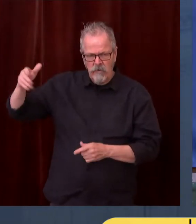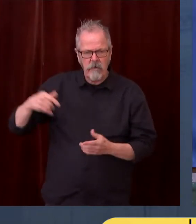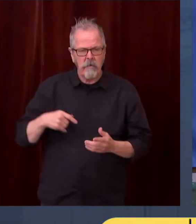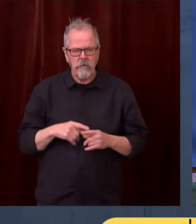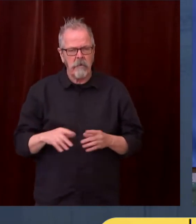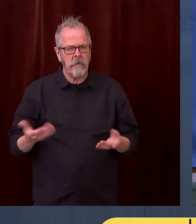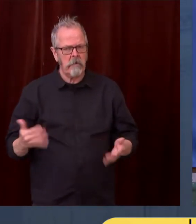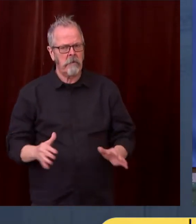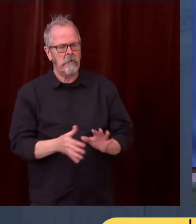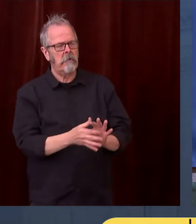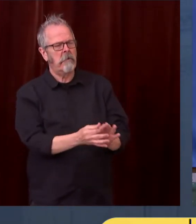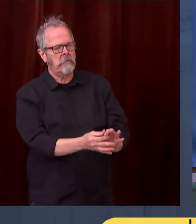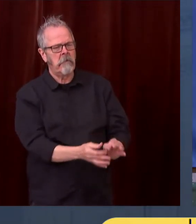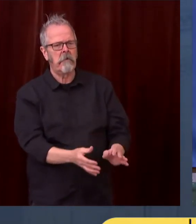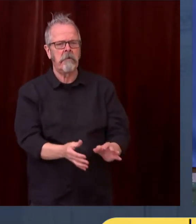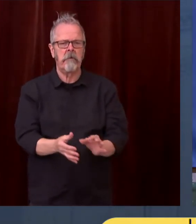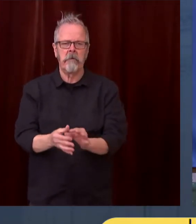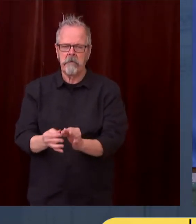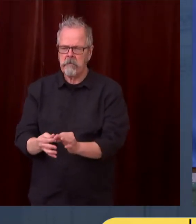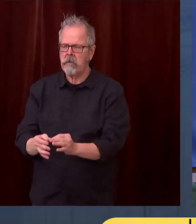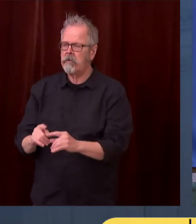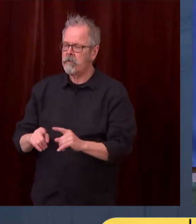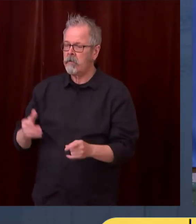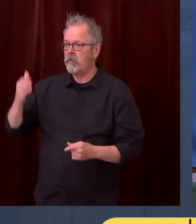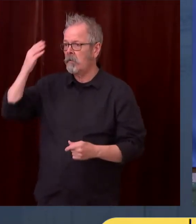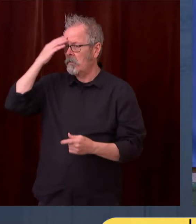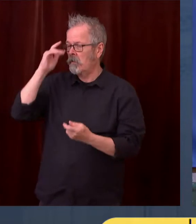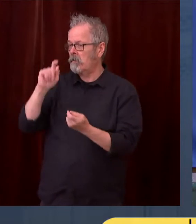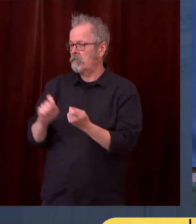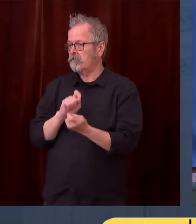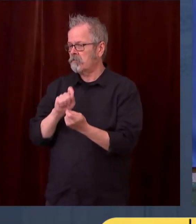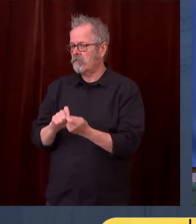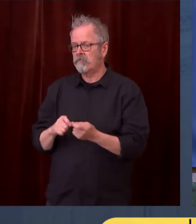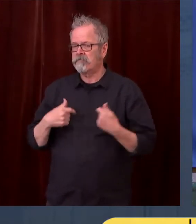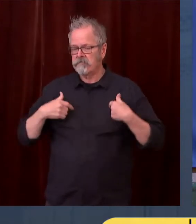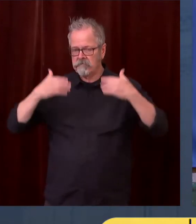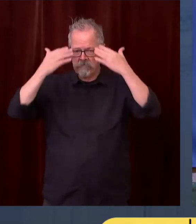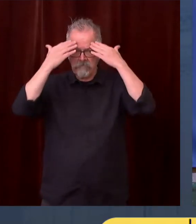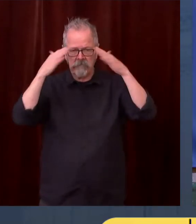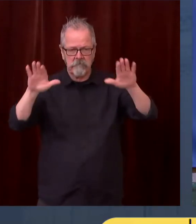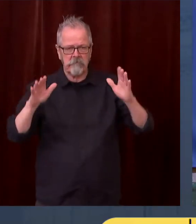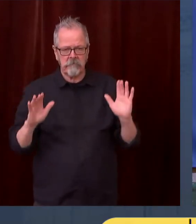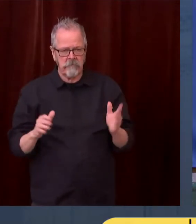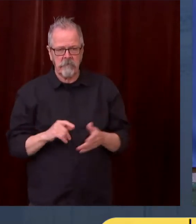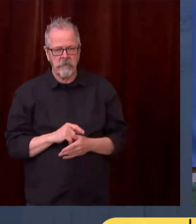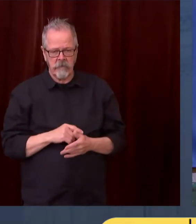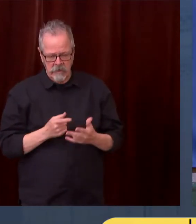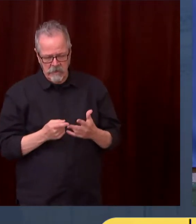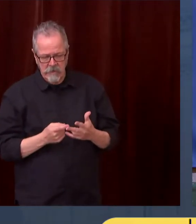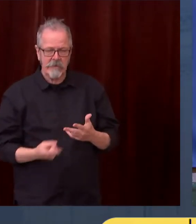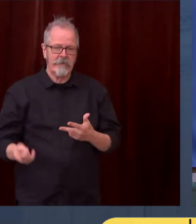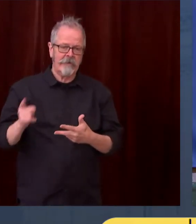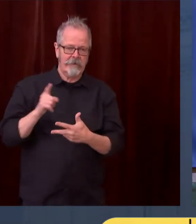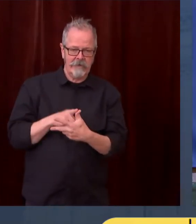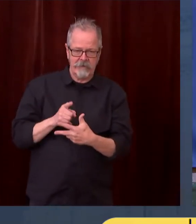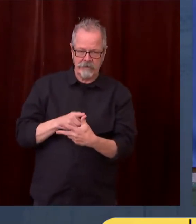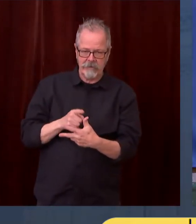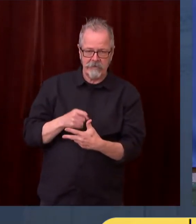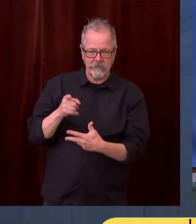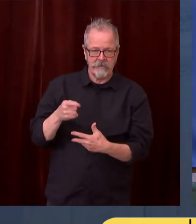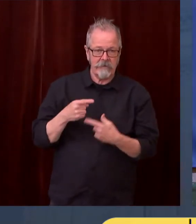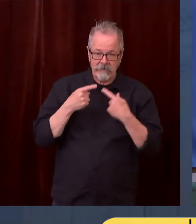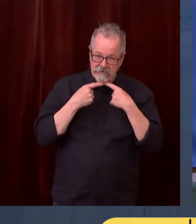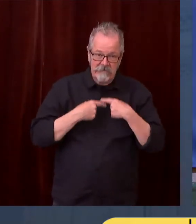the federal government in that regard. In regard to announcing some date, no, we have not done that, nor are we really